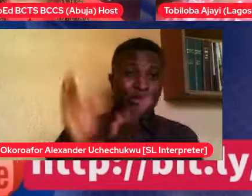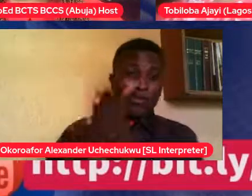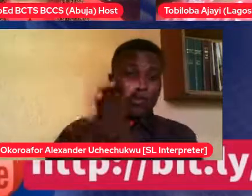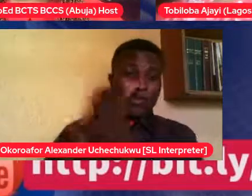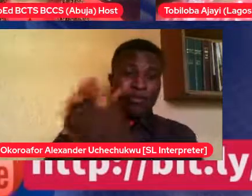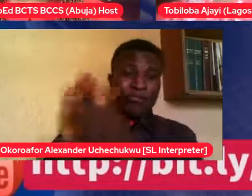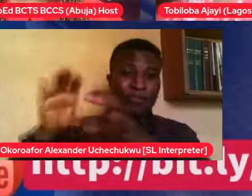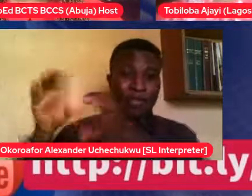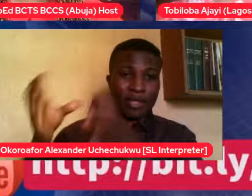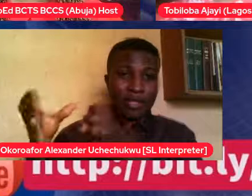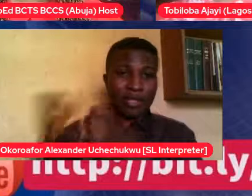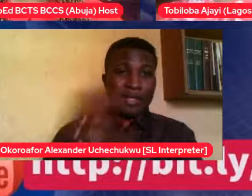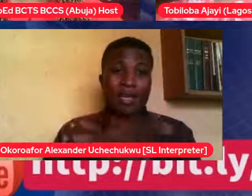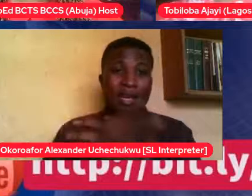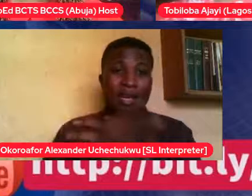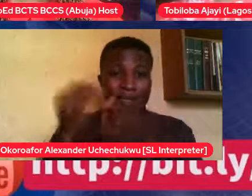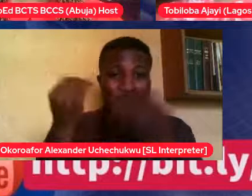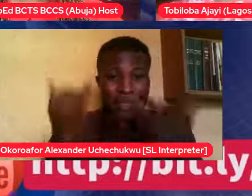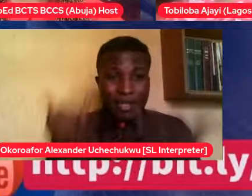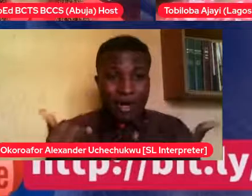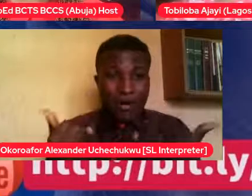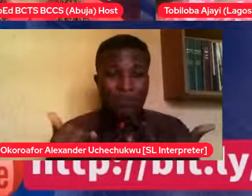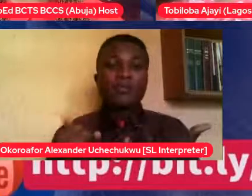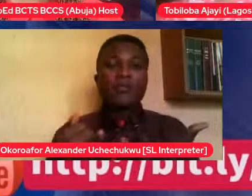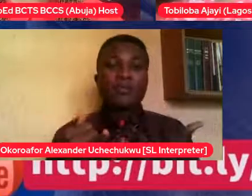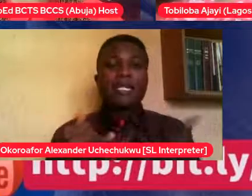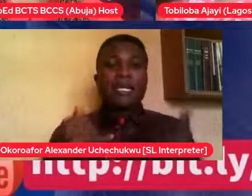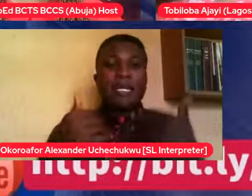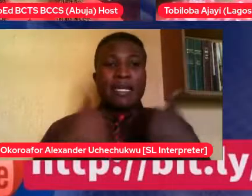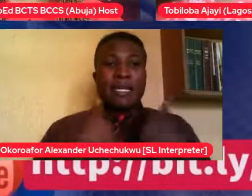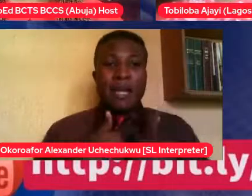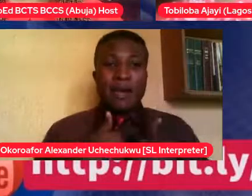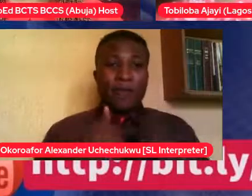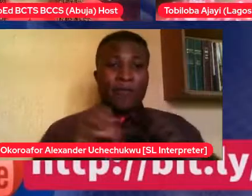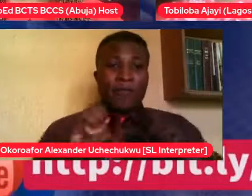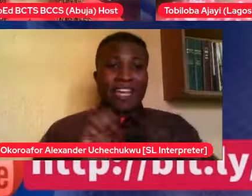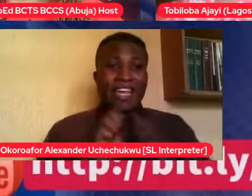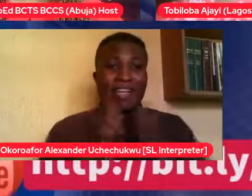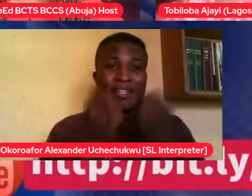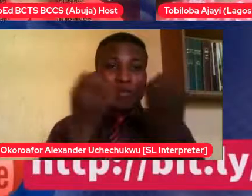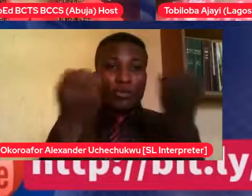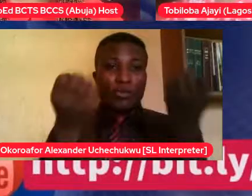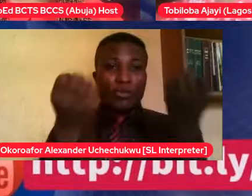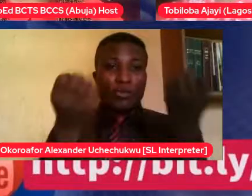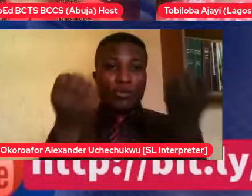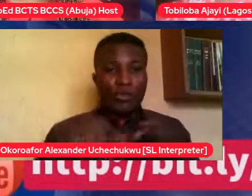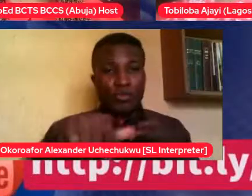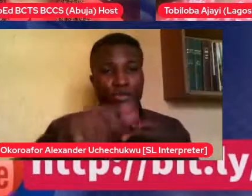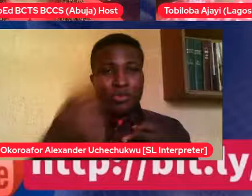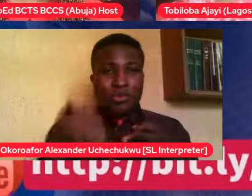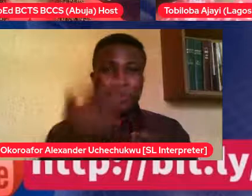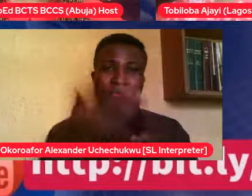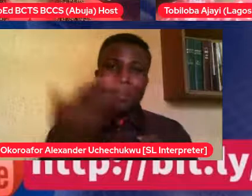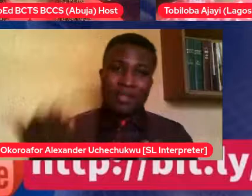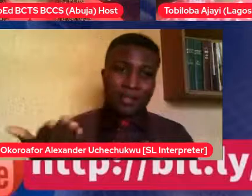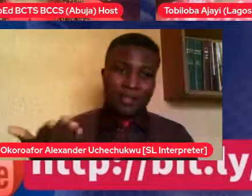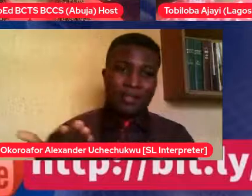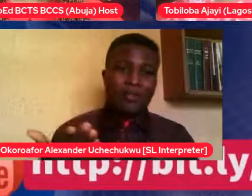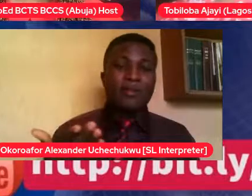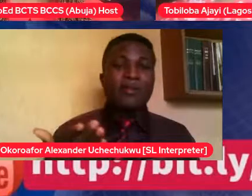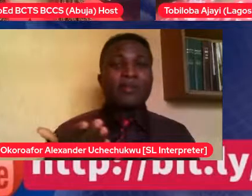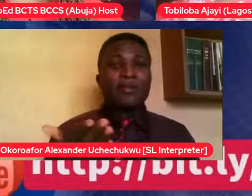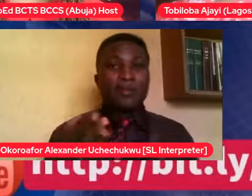now he goes, if you don't catch him quick enough, when he's trying to do his homework on Google Meet, you'll find him typing naked.